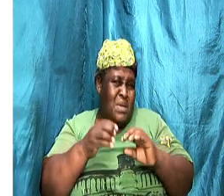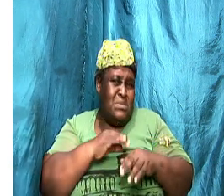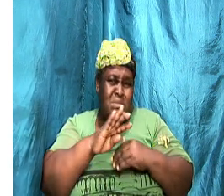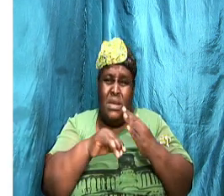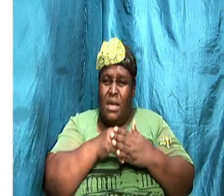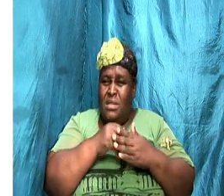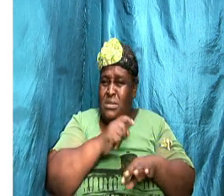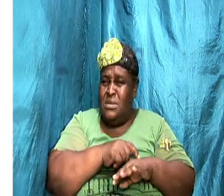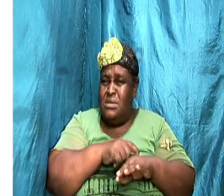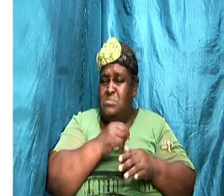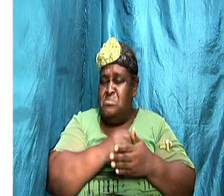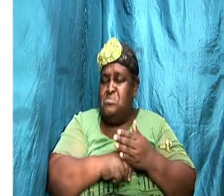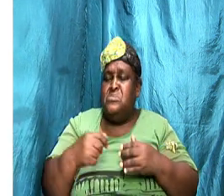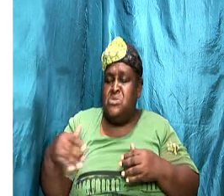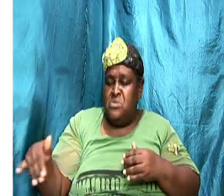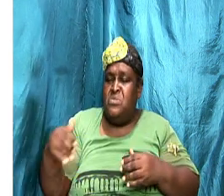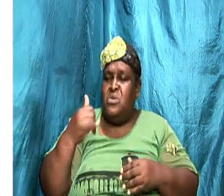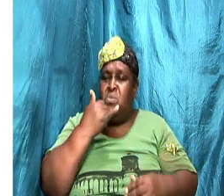something is wrong